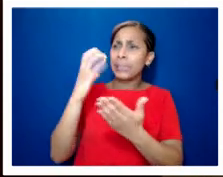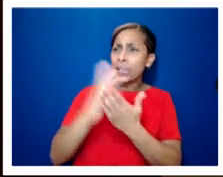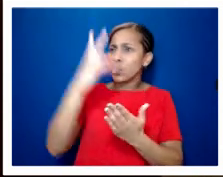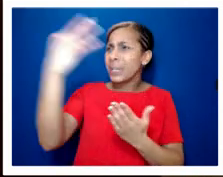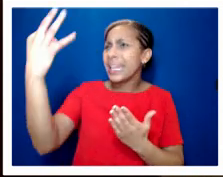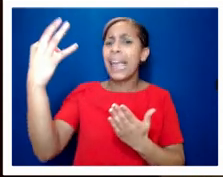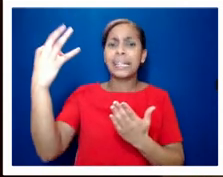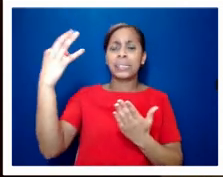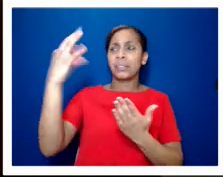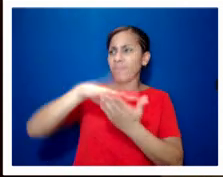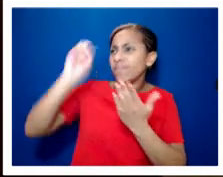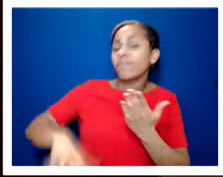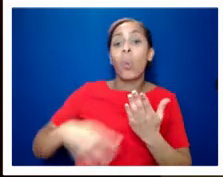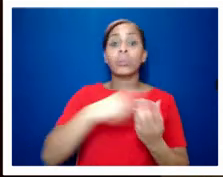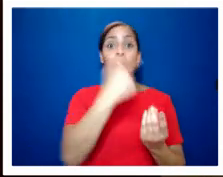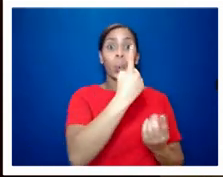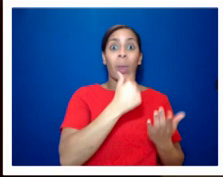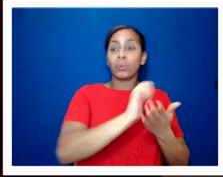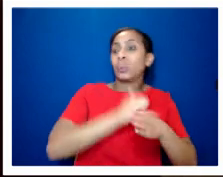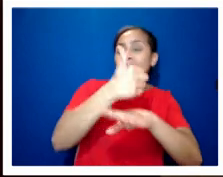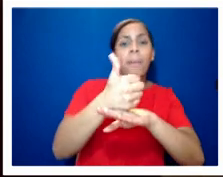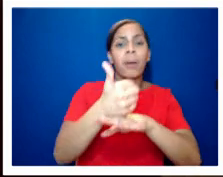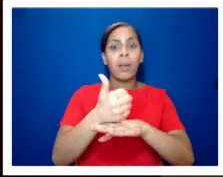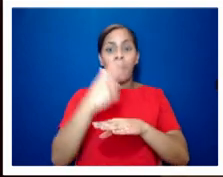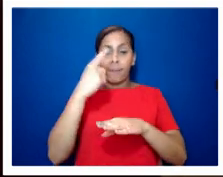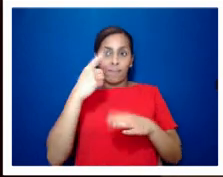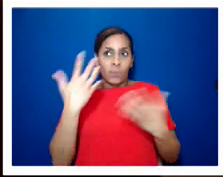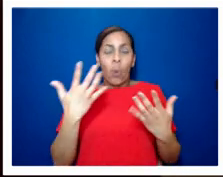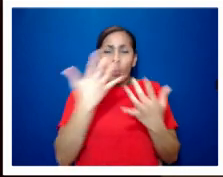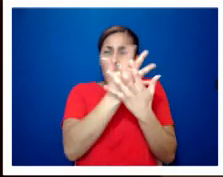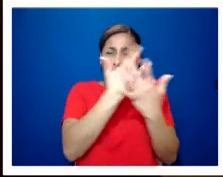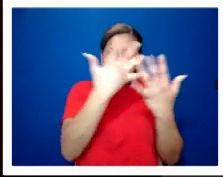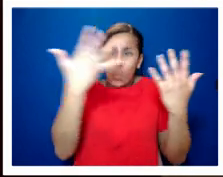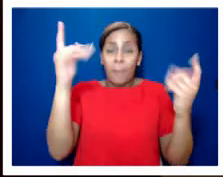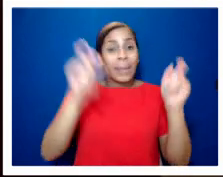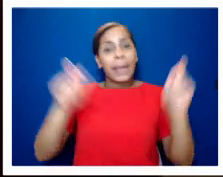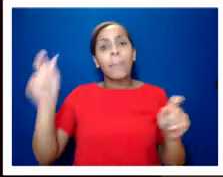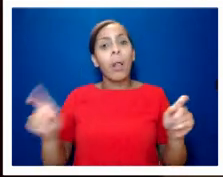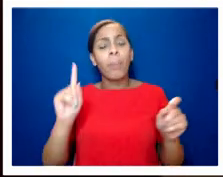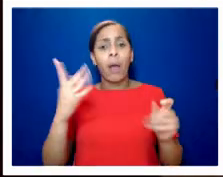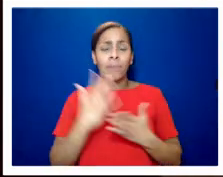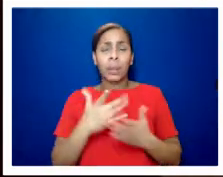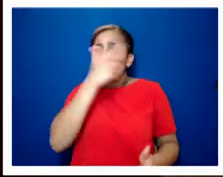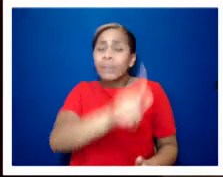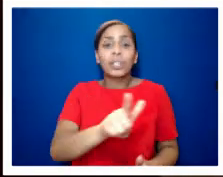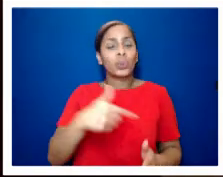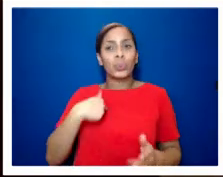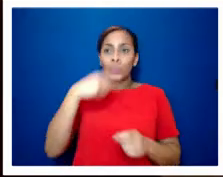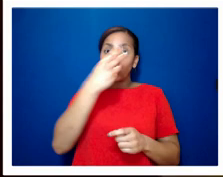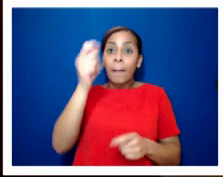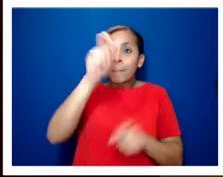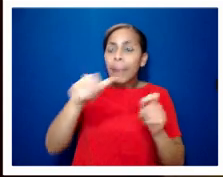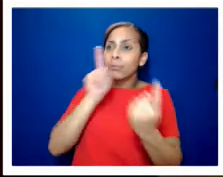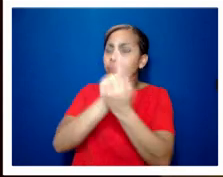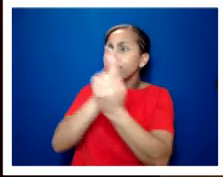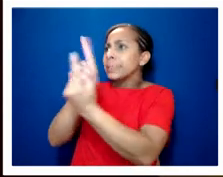place um but it was it was a great privilege to be able to to speak to you know some of those people to interview them and i think i think i